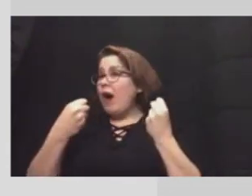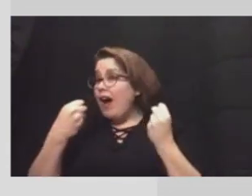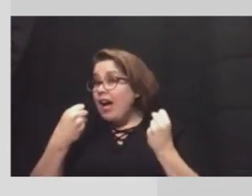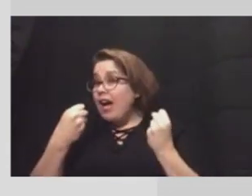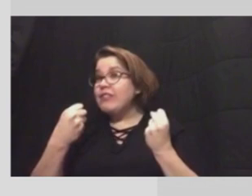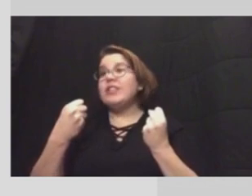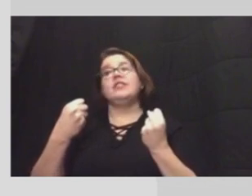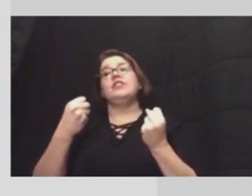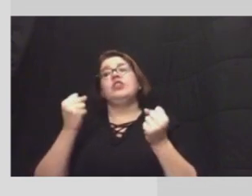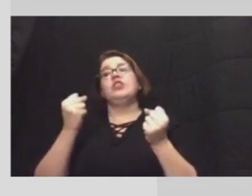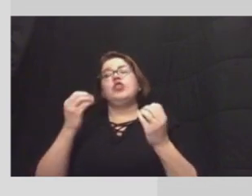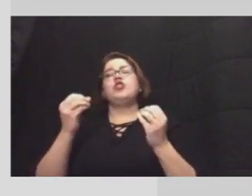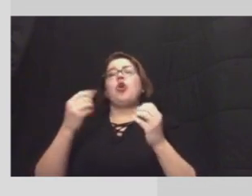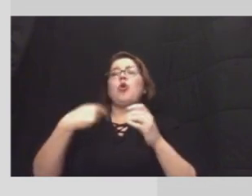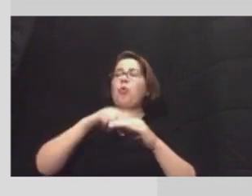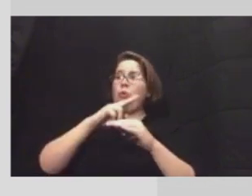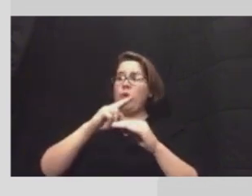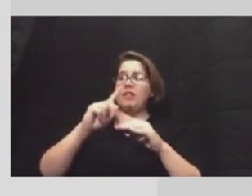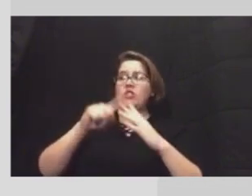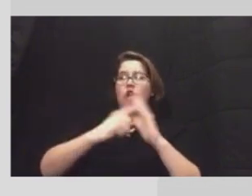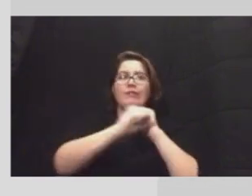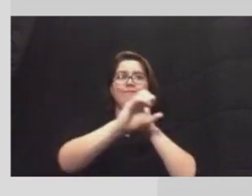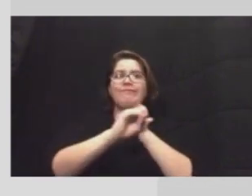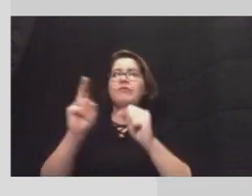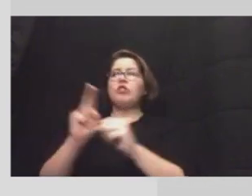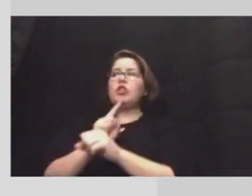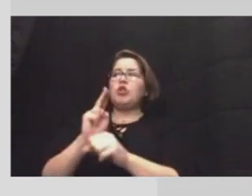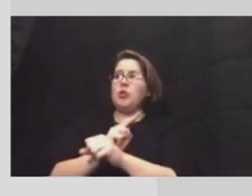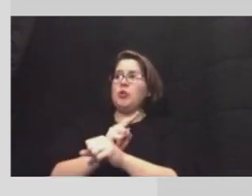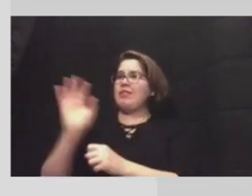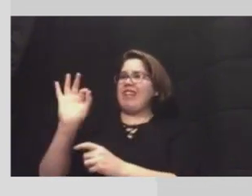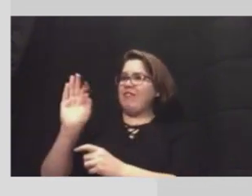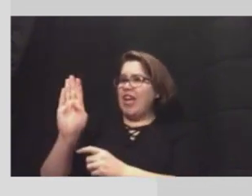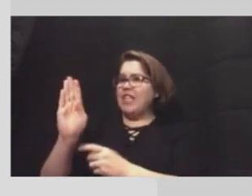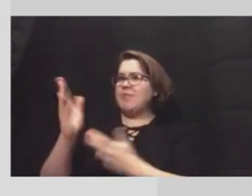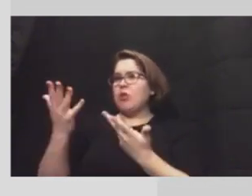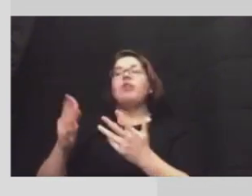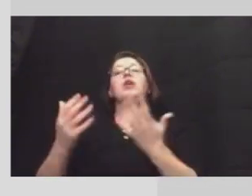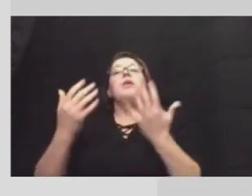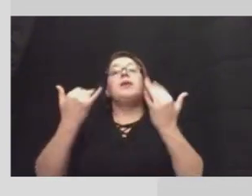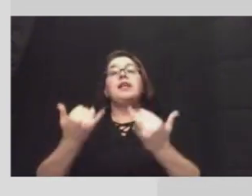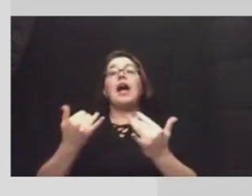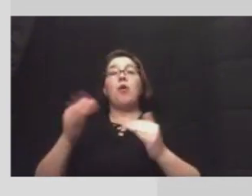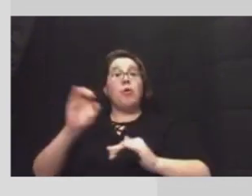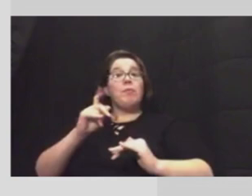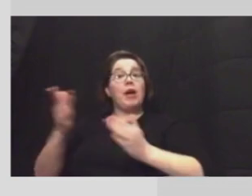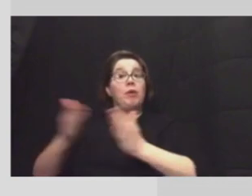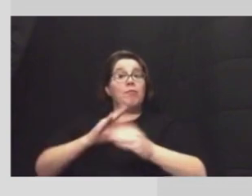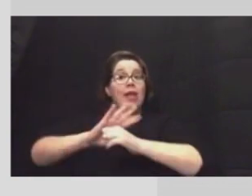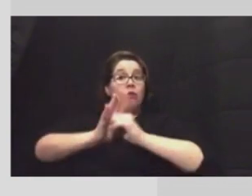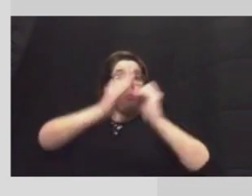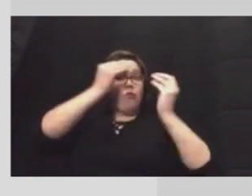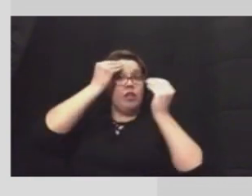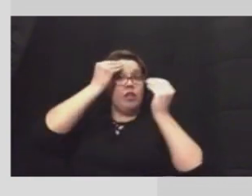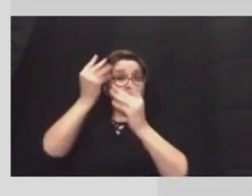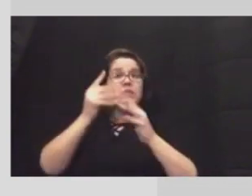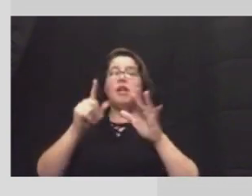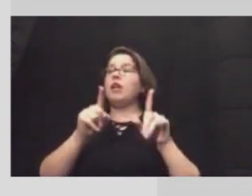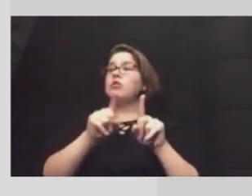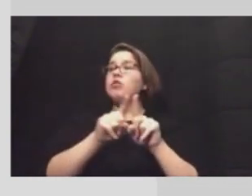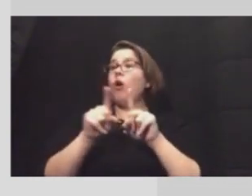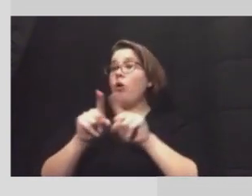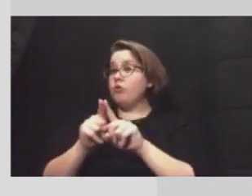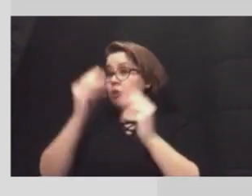we moved to a social media platform uh but now that we are are back we plan to do the covid updates as well as um